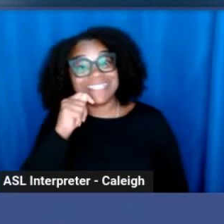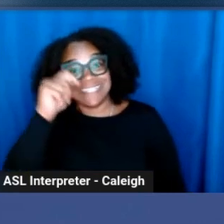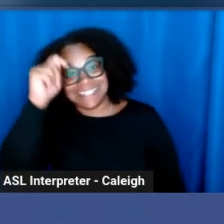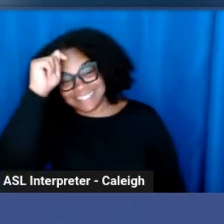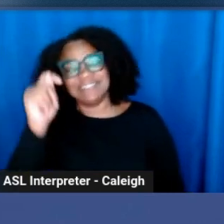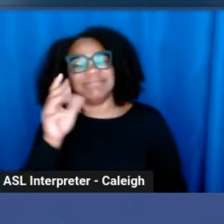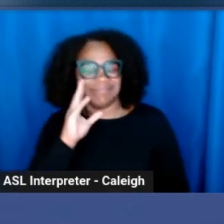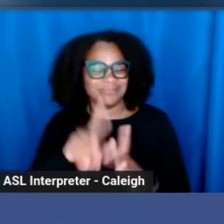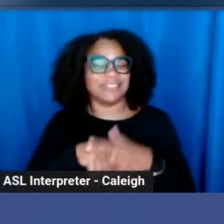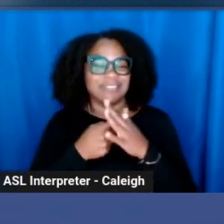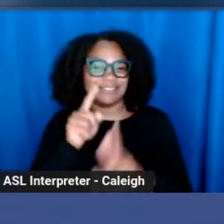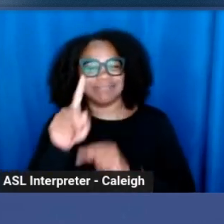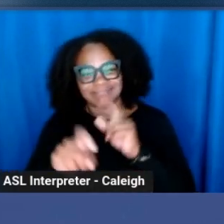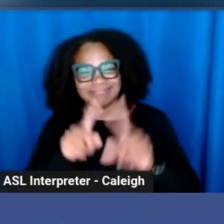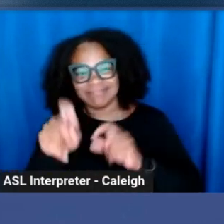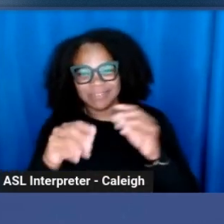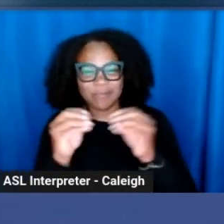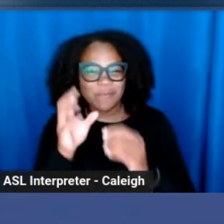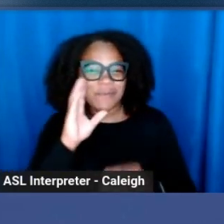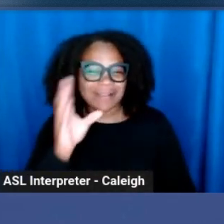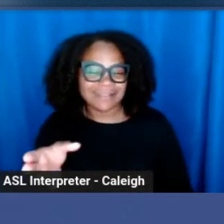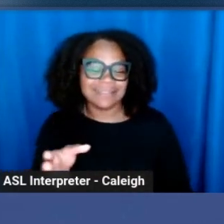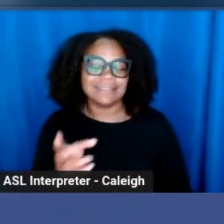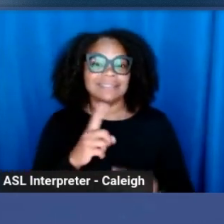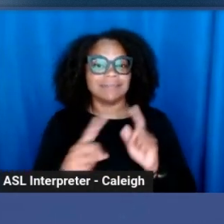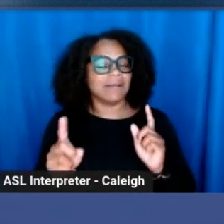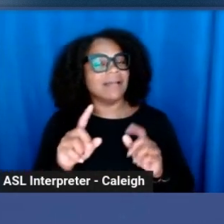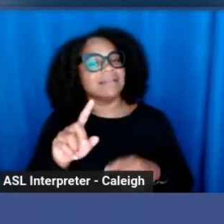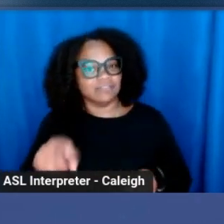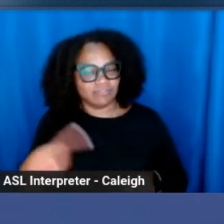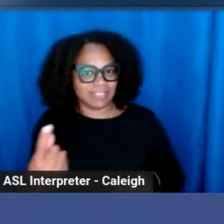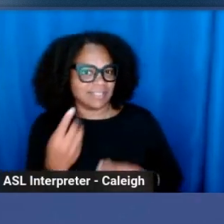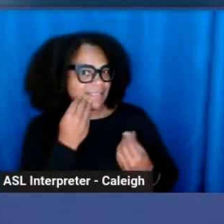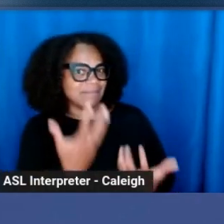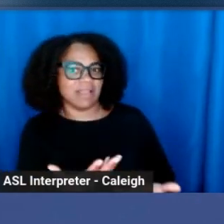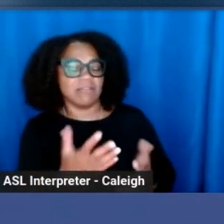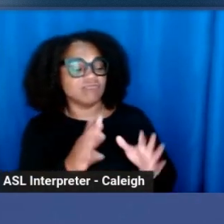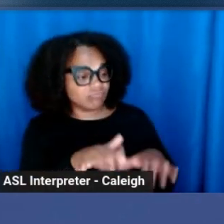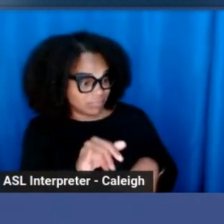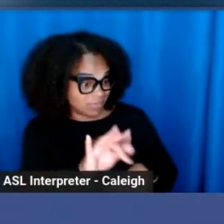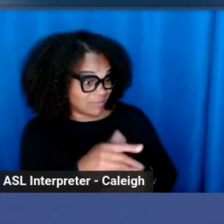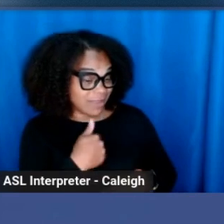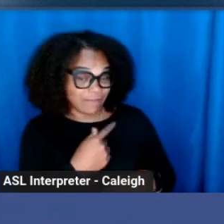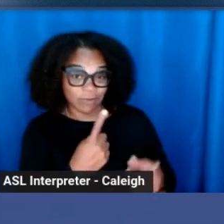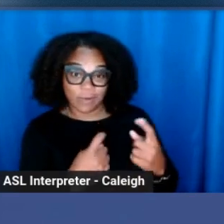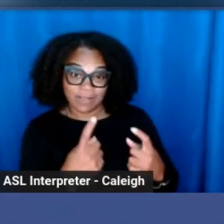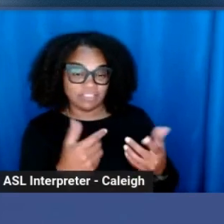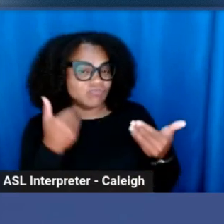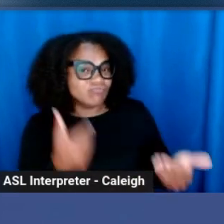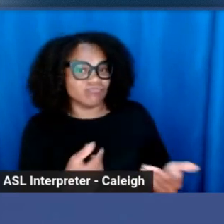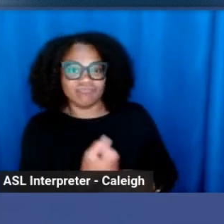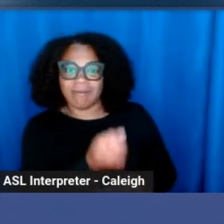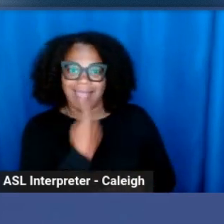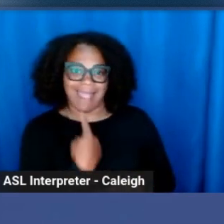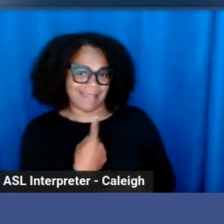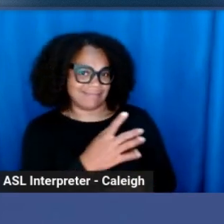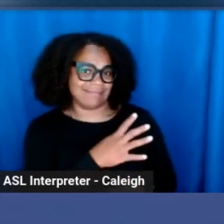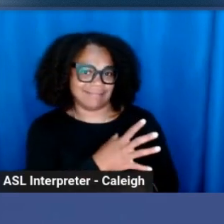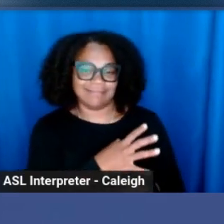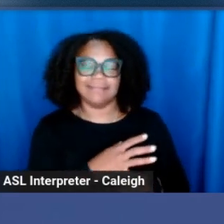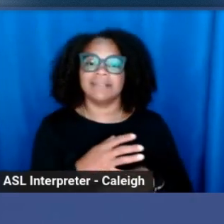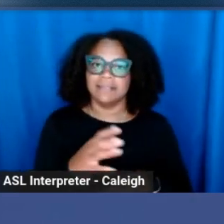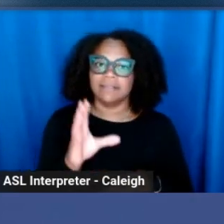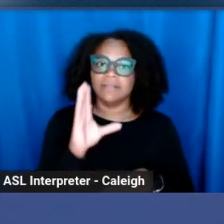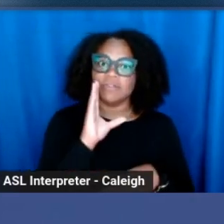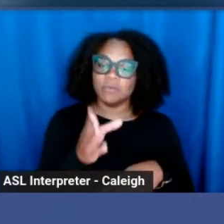going to start getting the questions. But letting them know from the beginning, like, hey, if you have a question, just feel free. You're going to want to